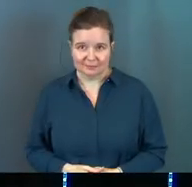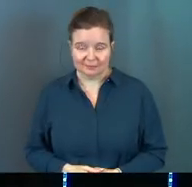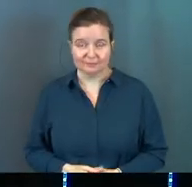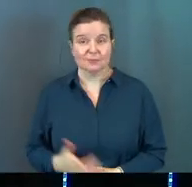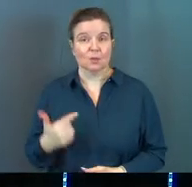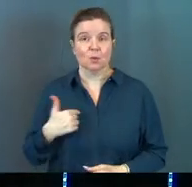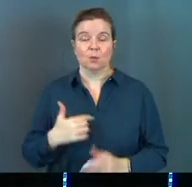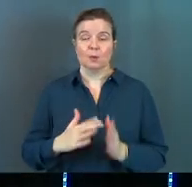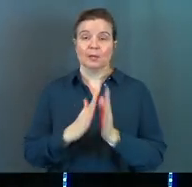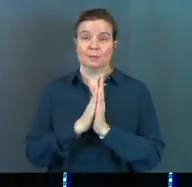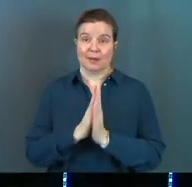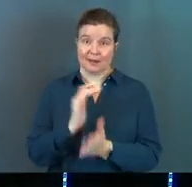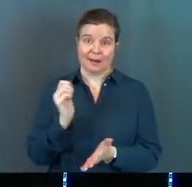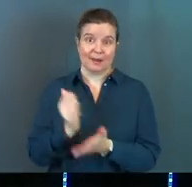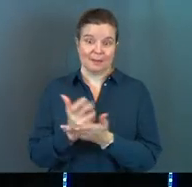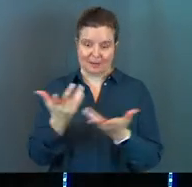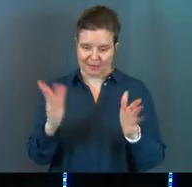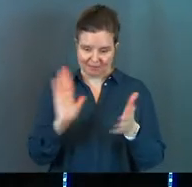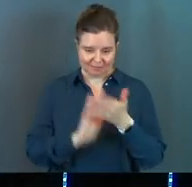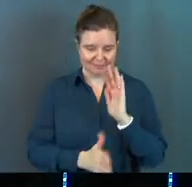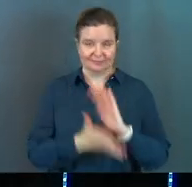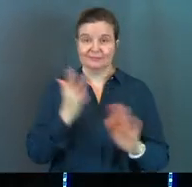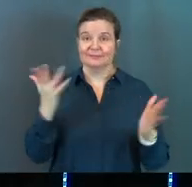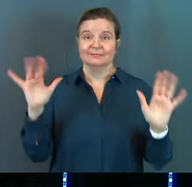And we could just pray and say amen and be done.